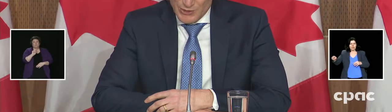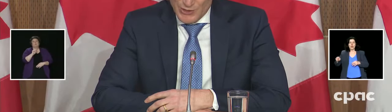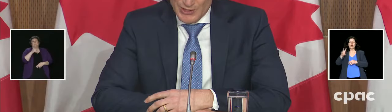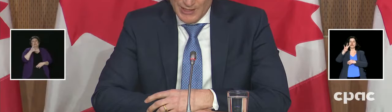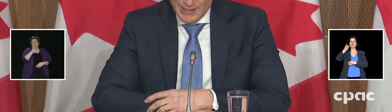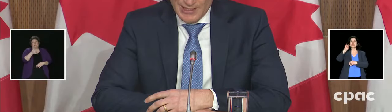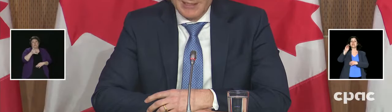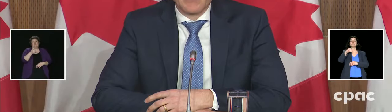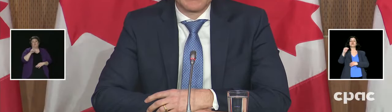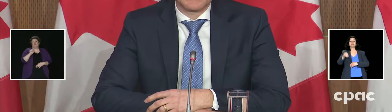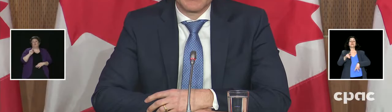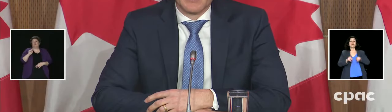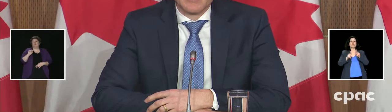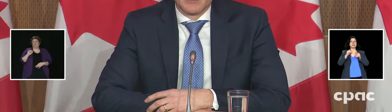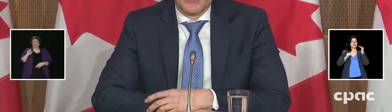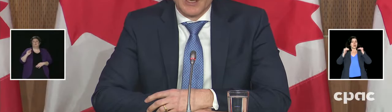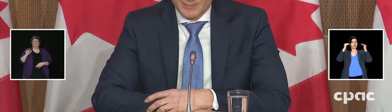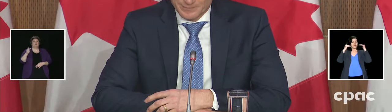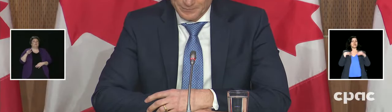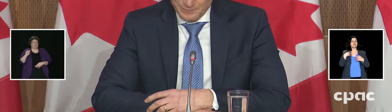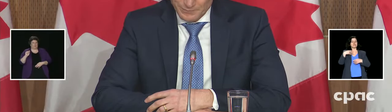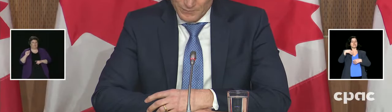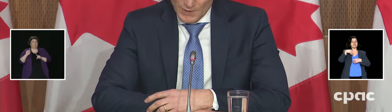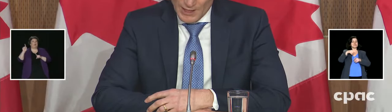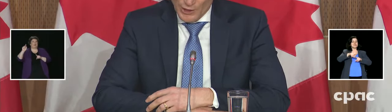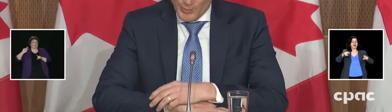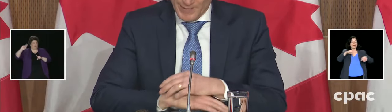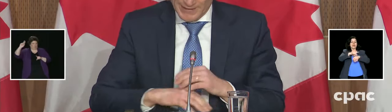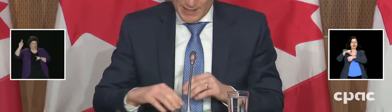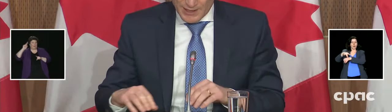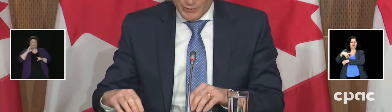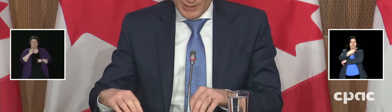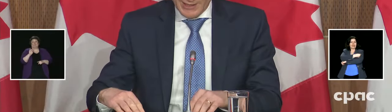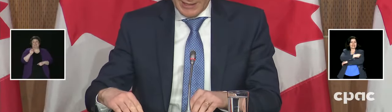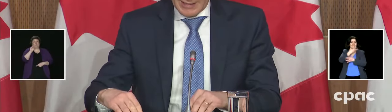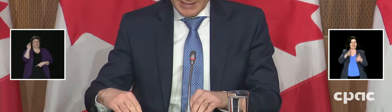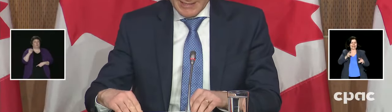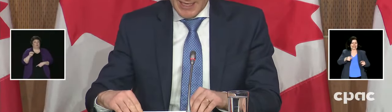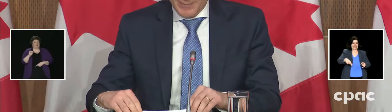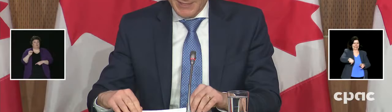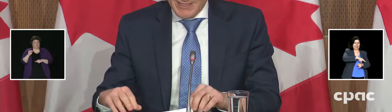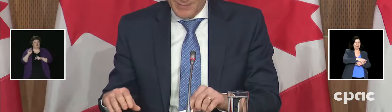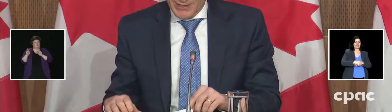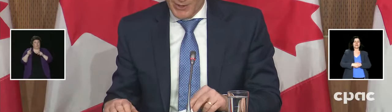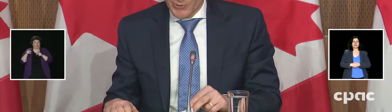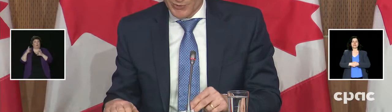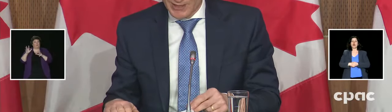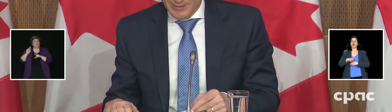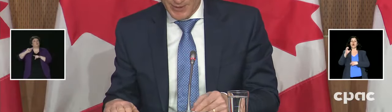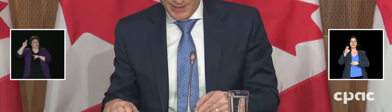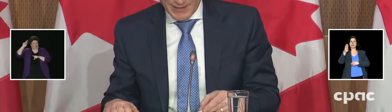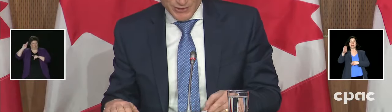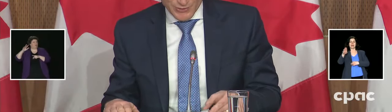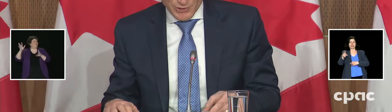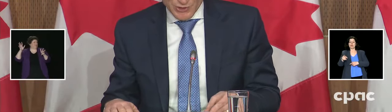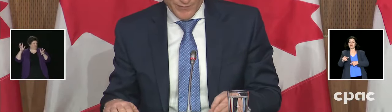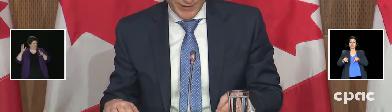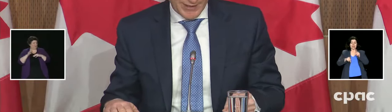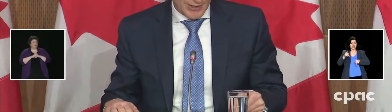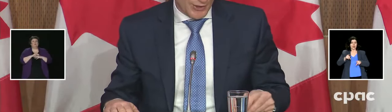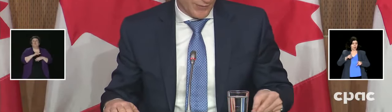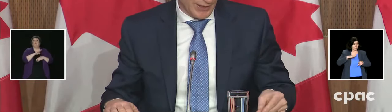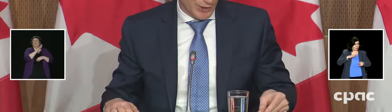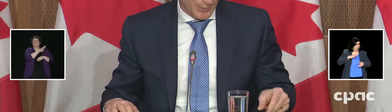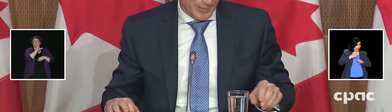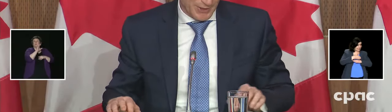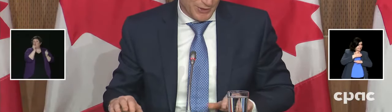adult population have been vaccinated in the territories. In Colombia Britannica, residents of the First Nations have been